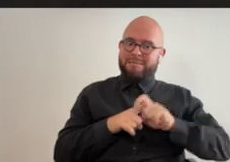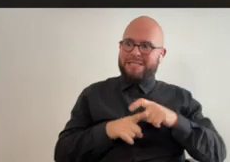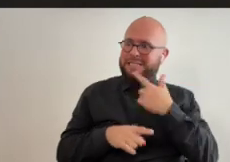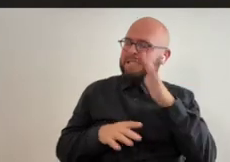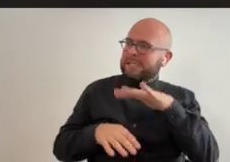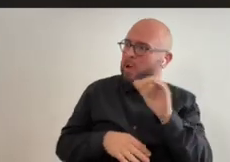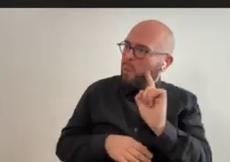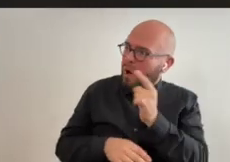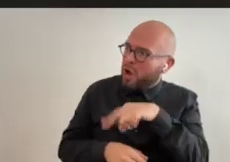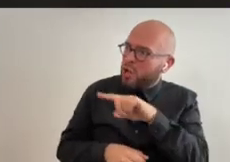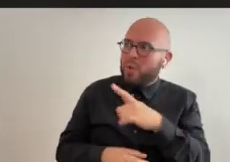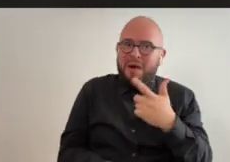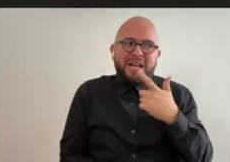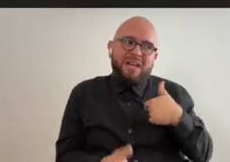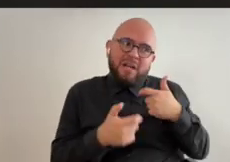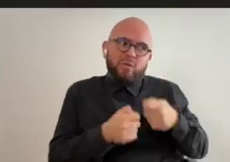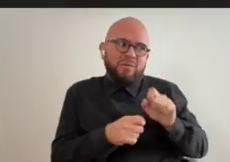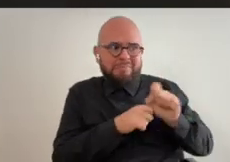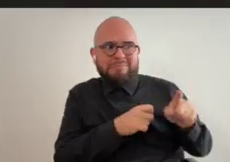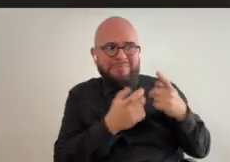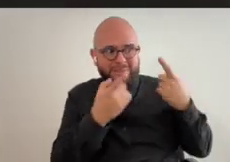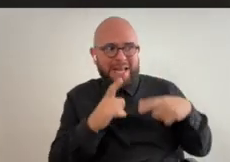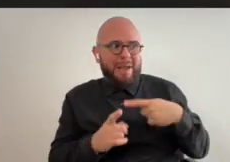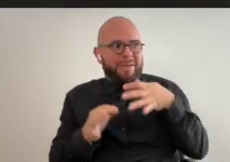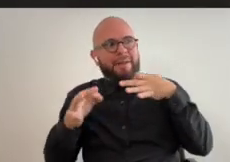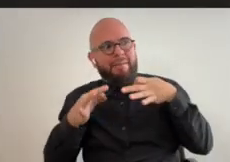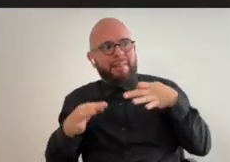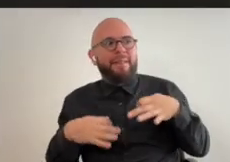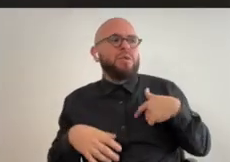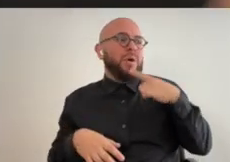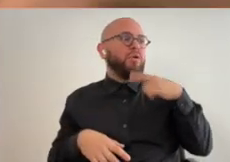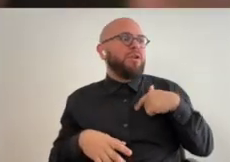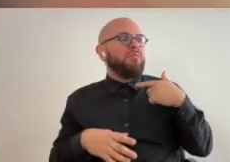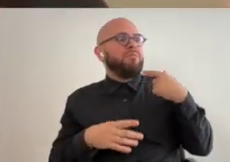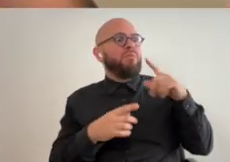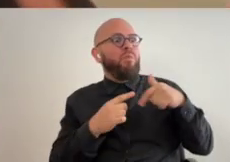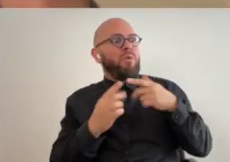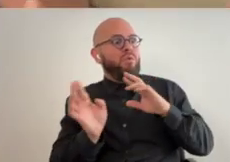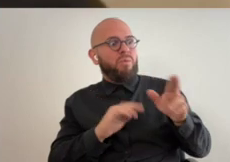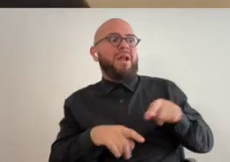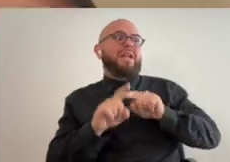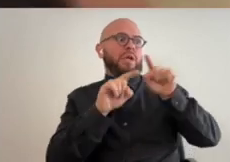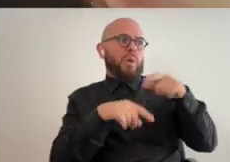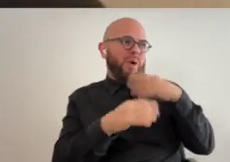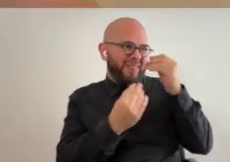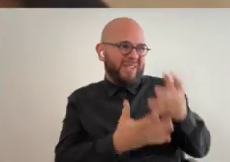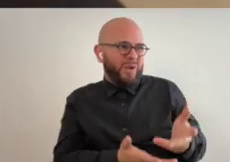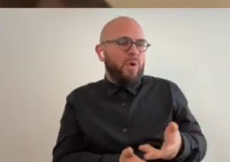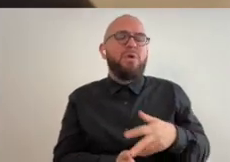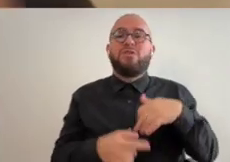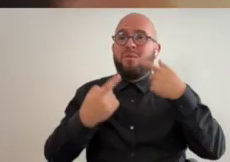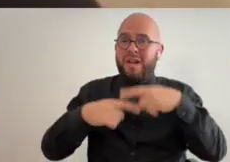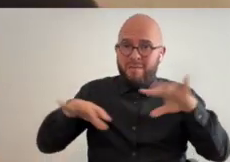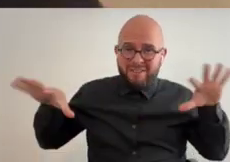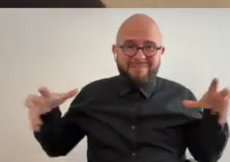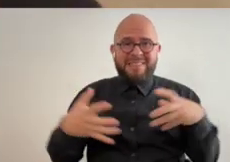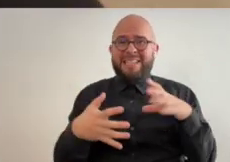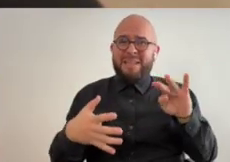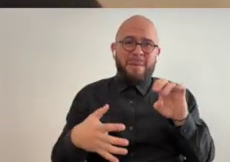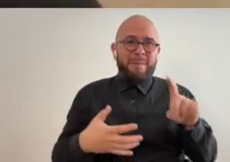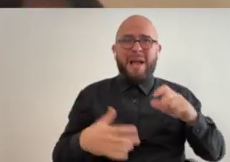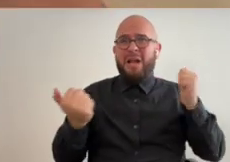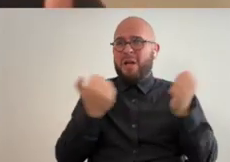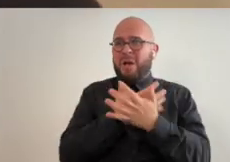them what happened and i was like i'll text you when we're on our way so it was just like the band kind of just came together and we set everything